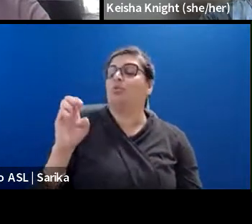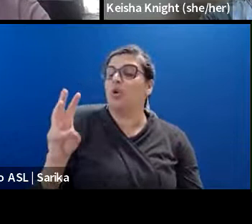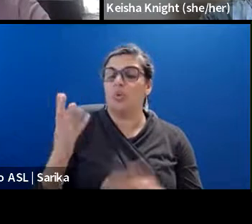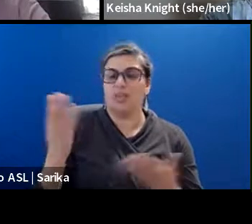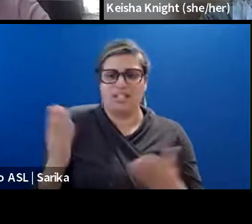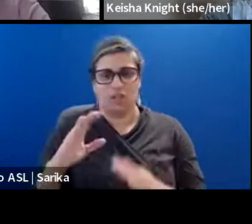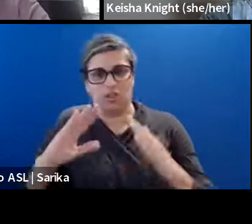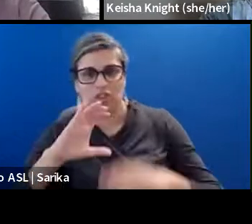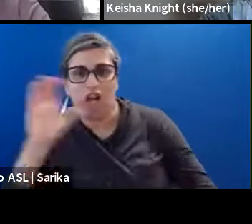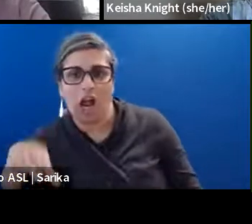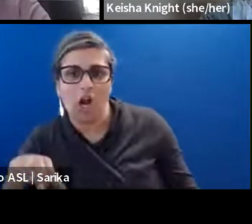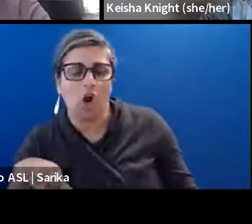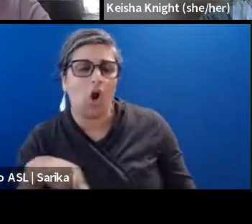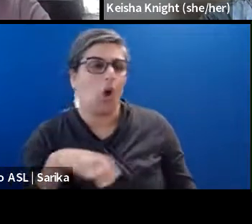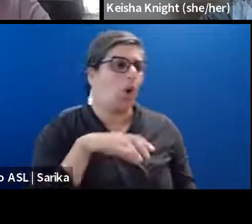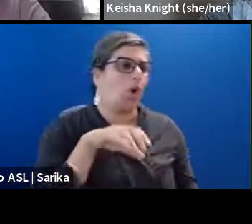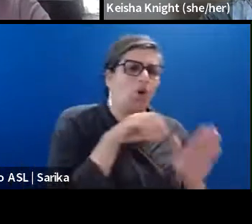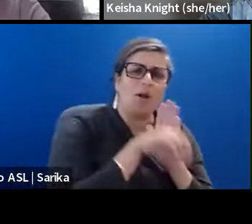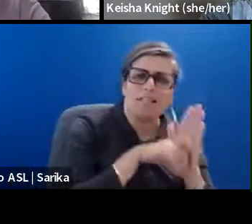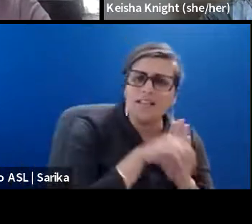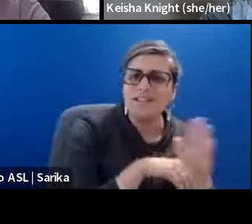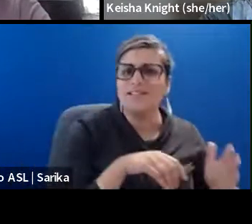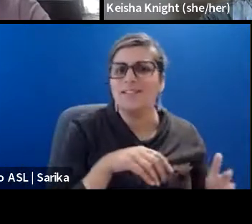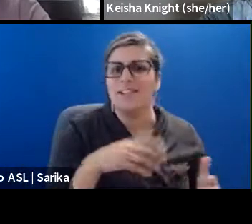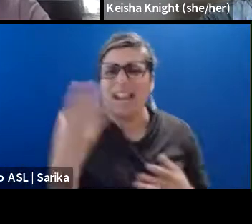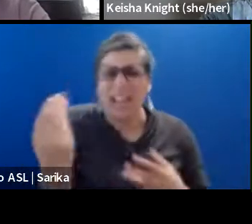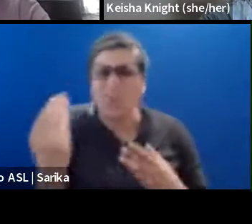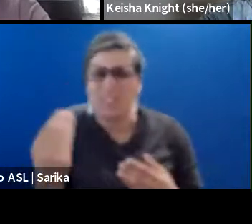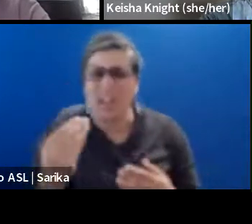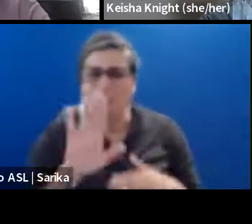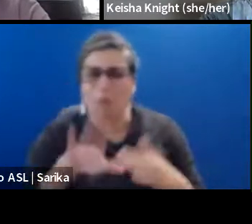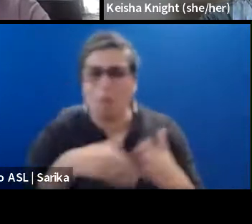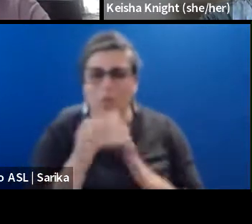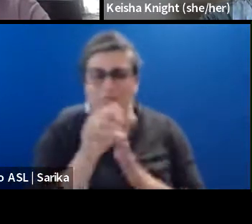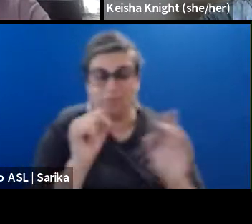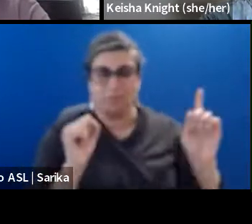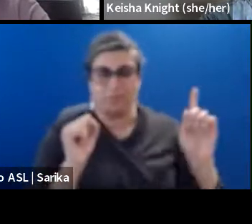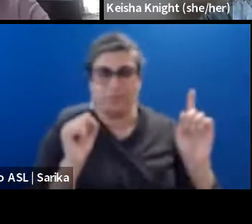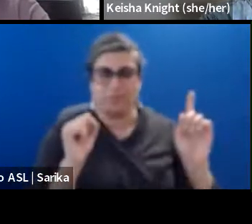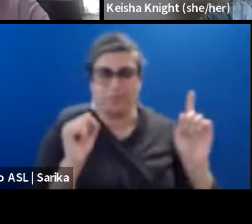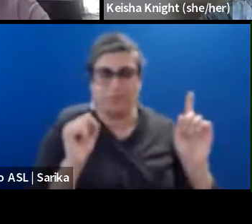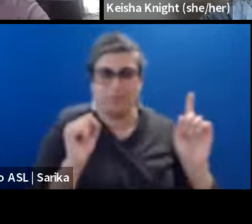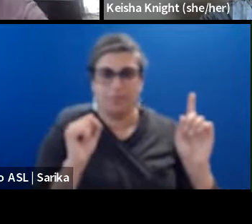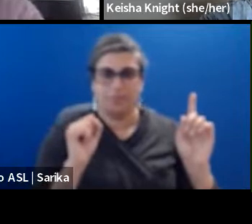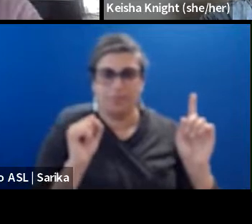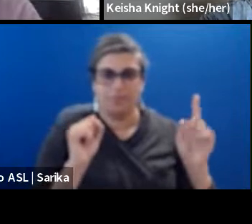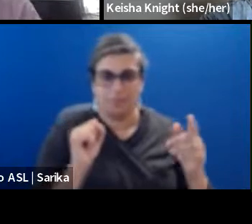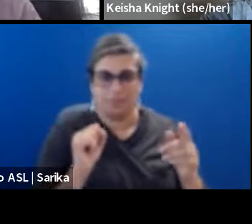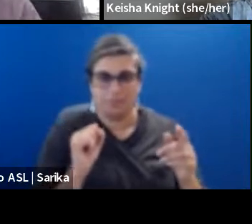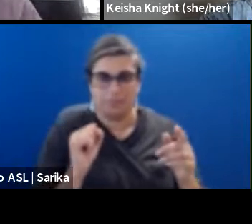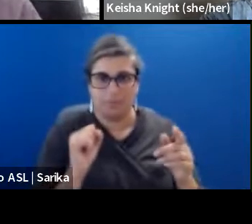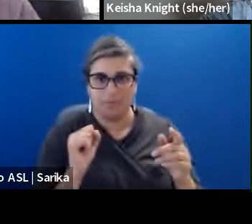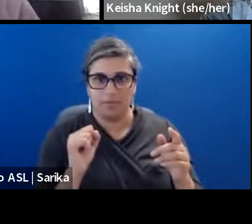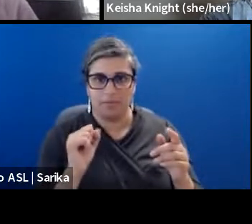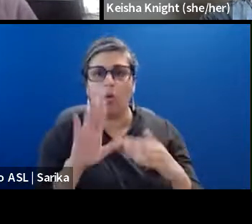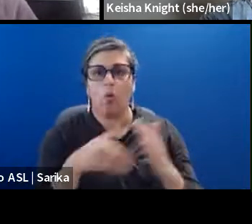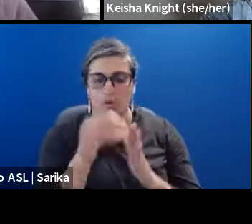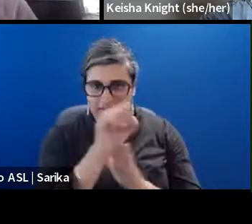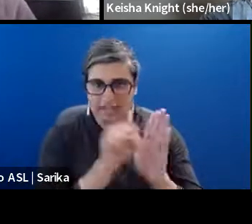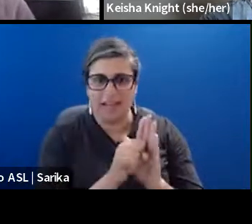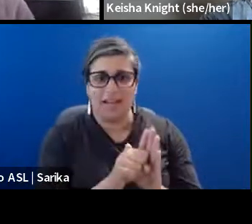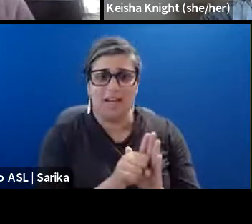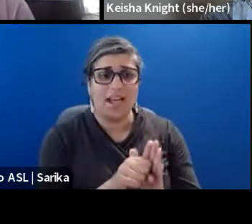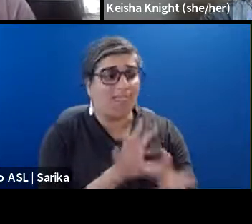and I know the same is true in New Orleans and outside of New Orleans. So another, and because, and because those things count in your film